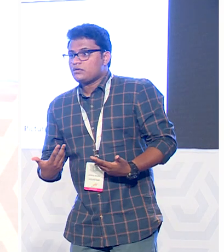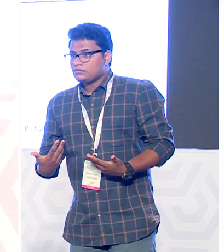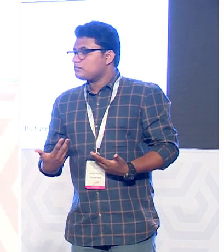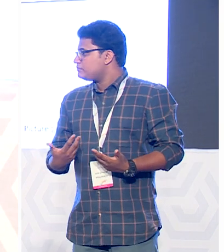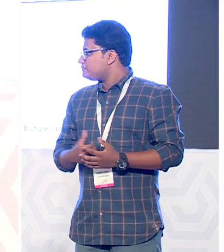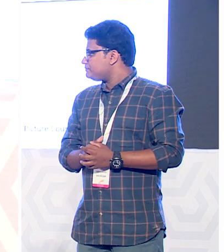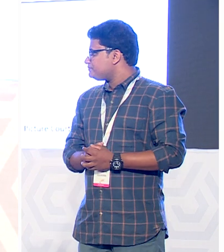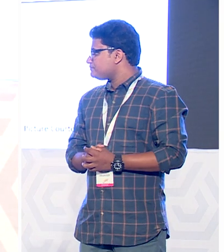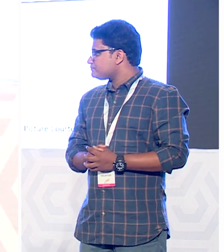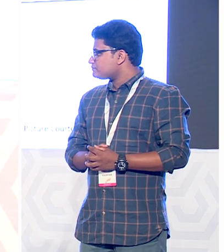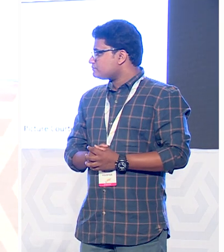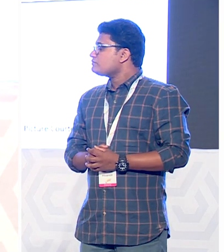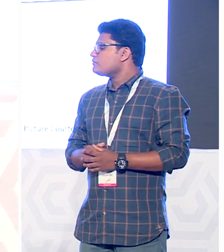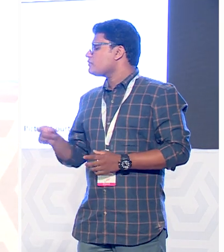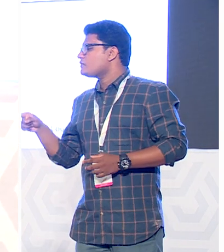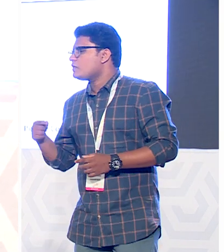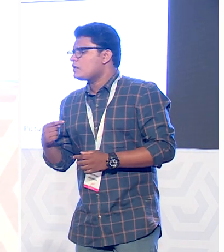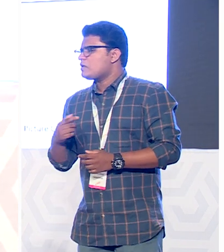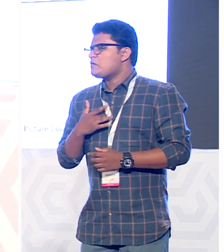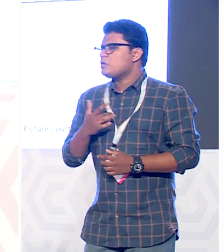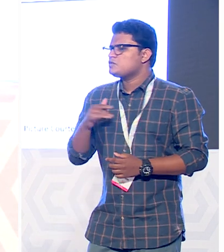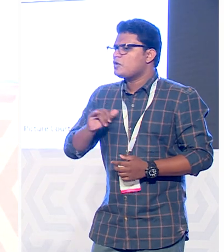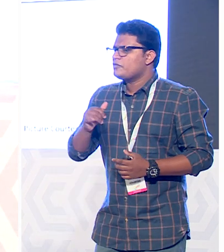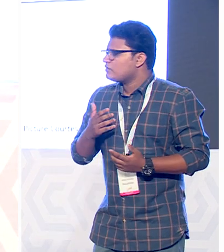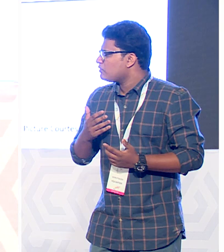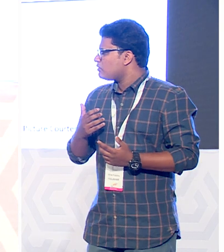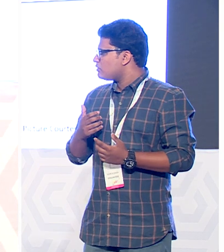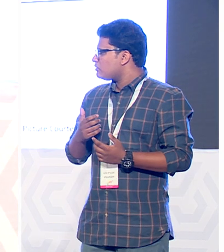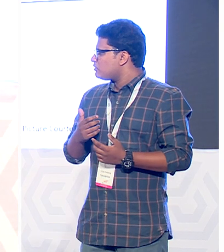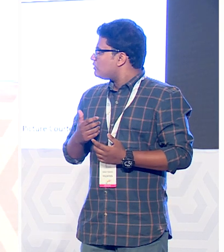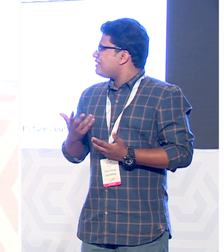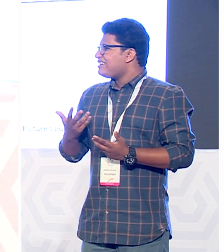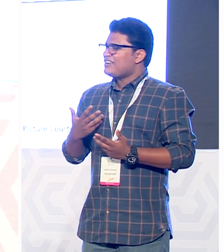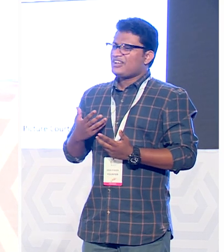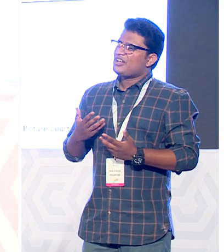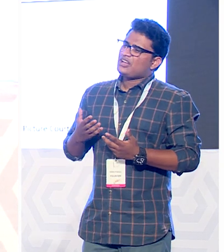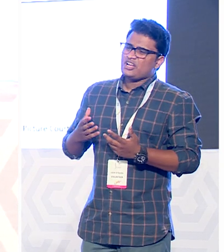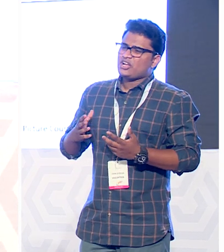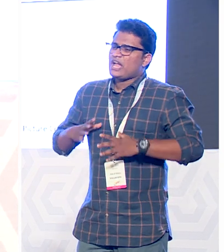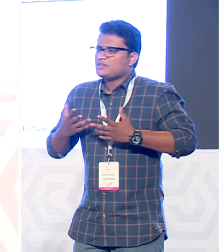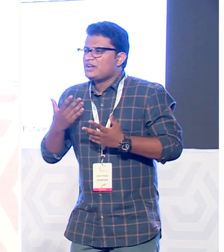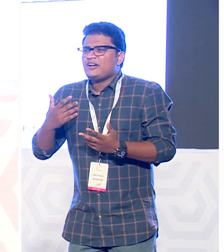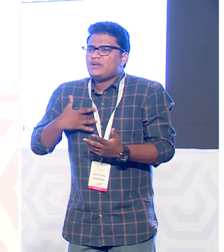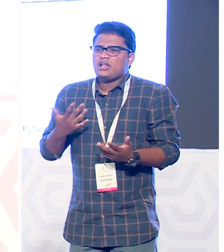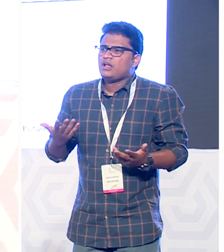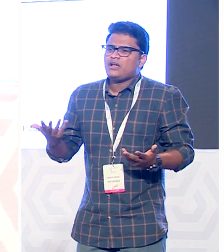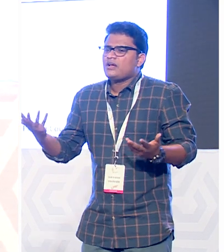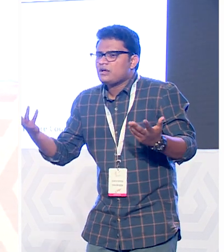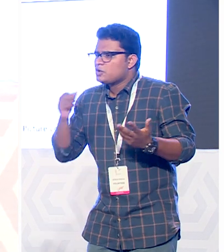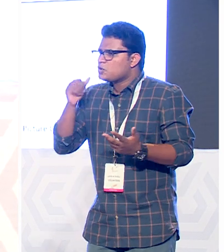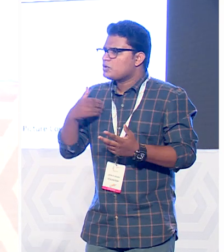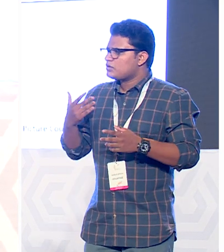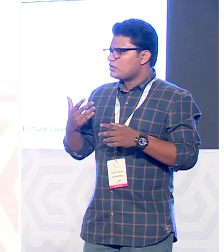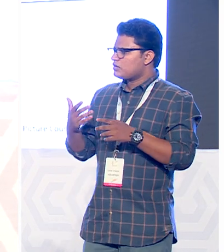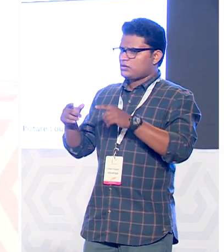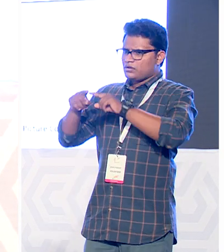ataxia and it was also you know casually just just like that it was mentioned that